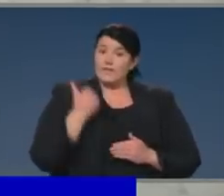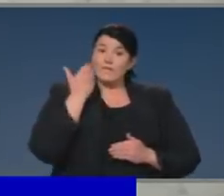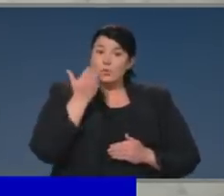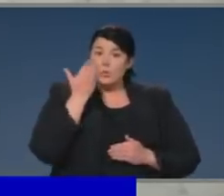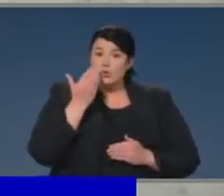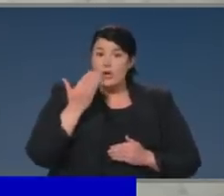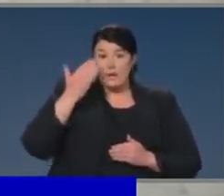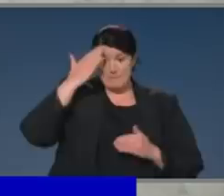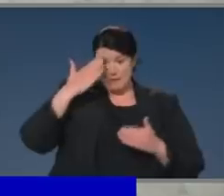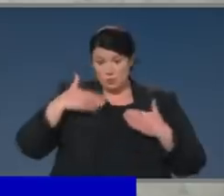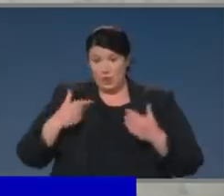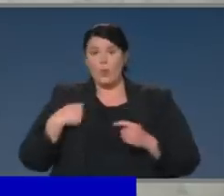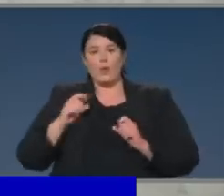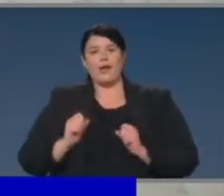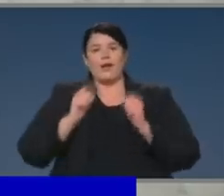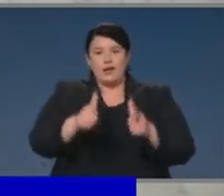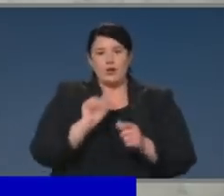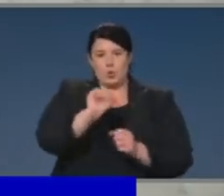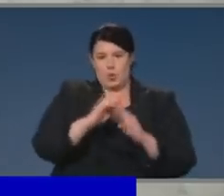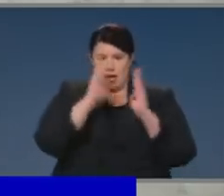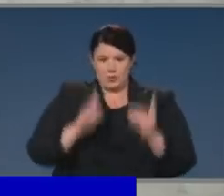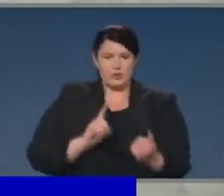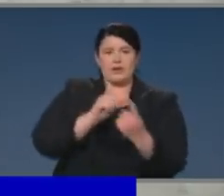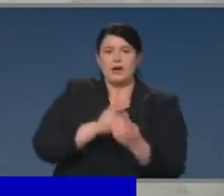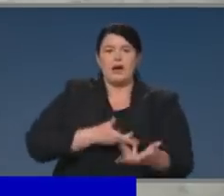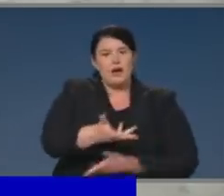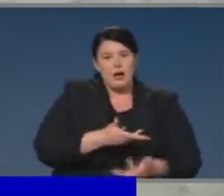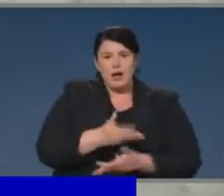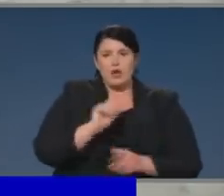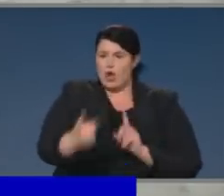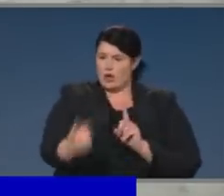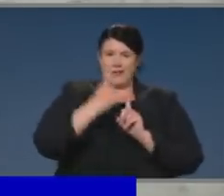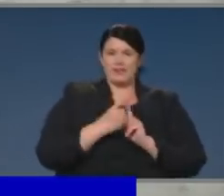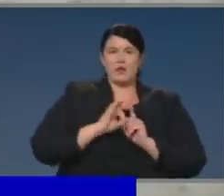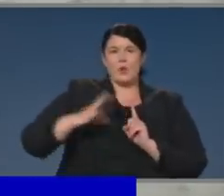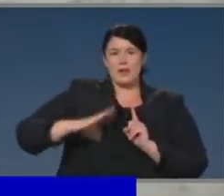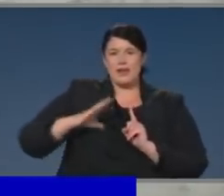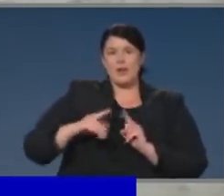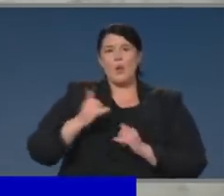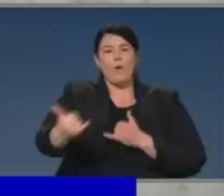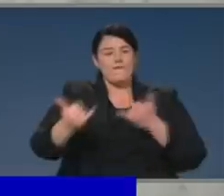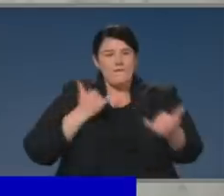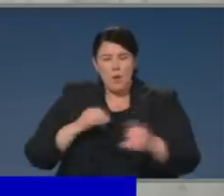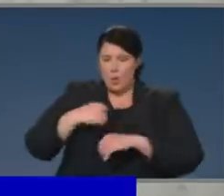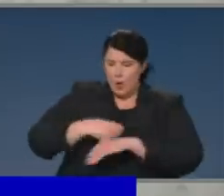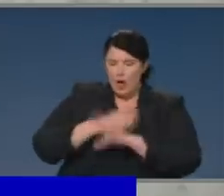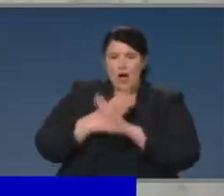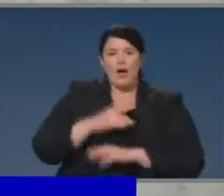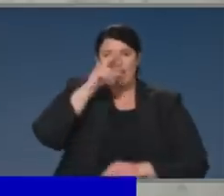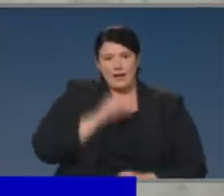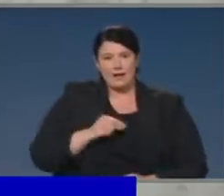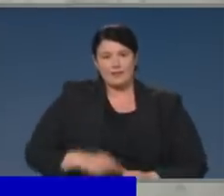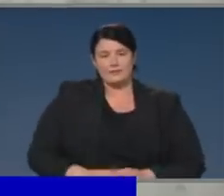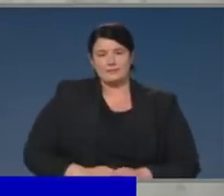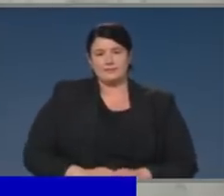care in community. But there are gaps. And the gaps are what we seek to address with this plan. The first